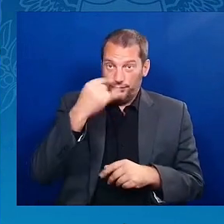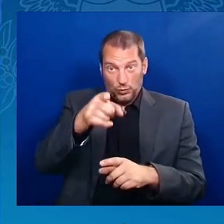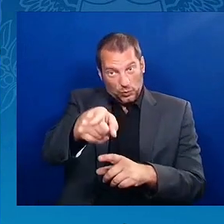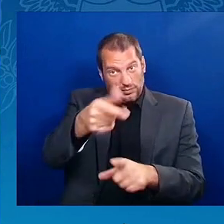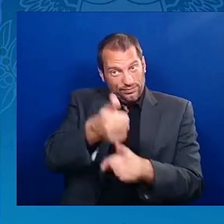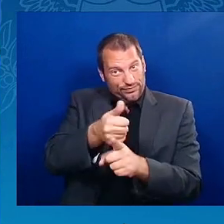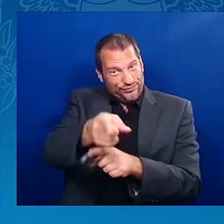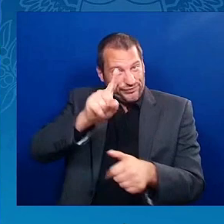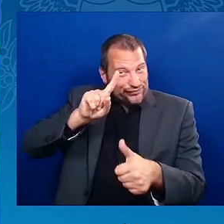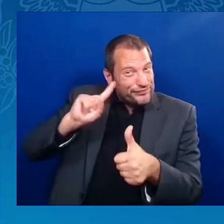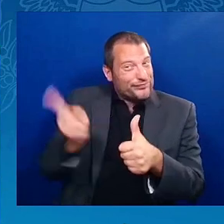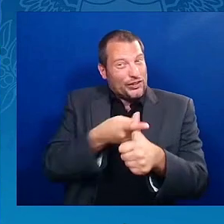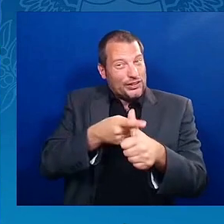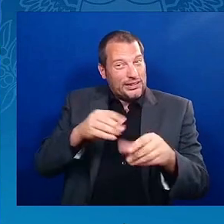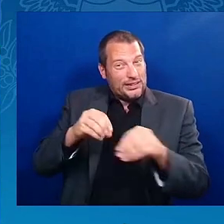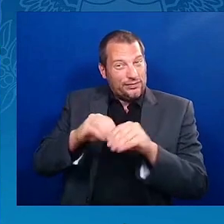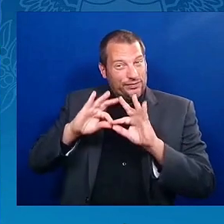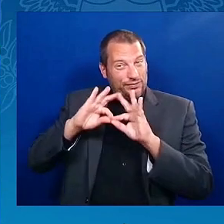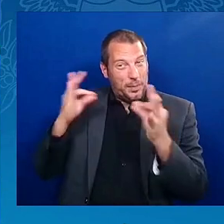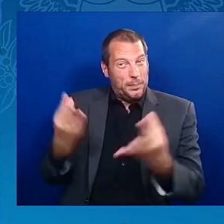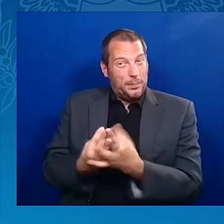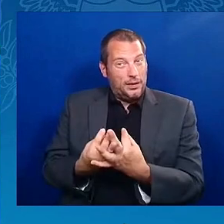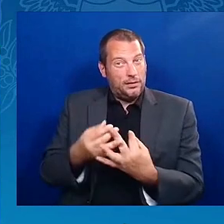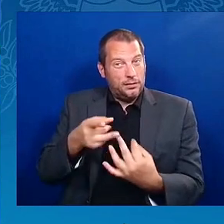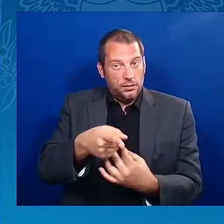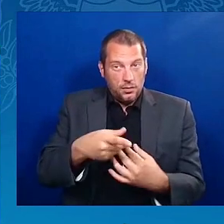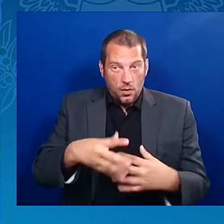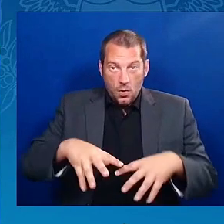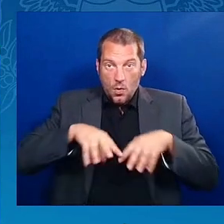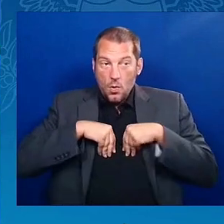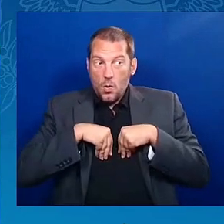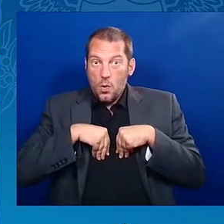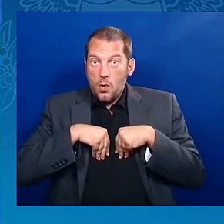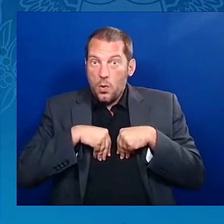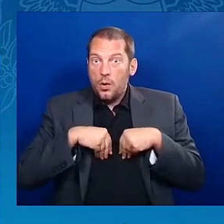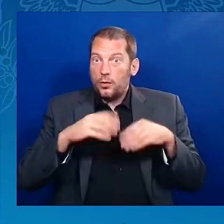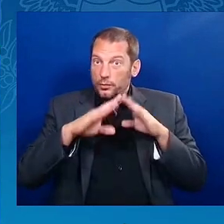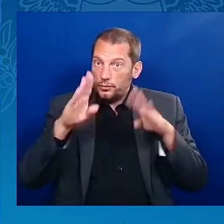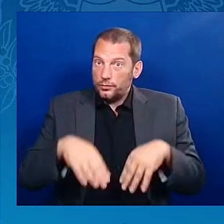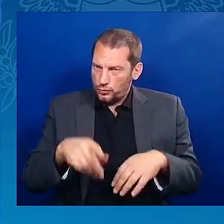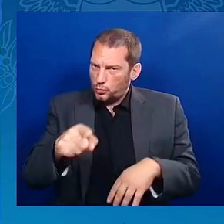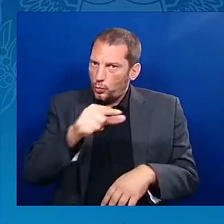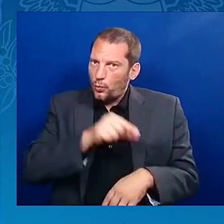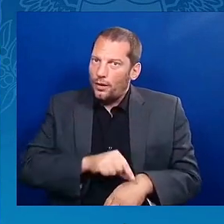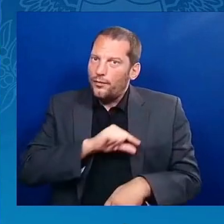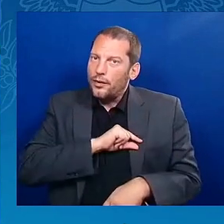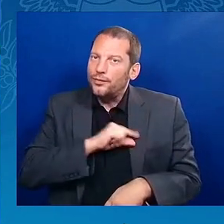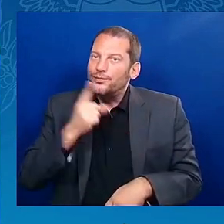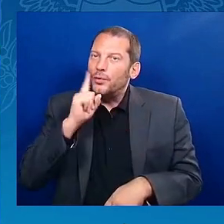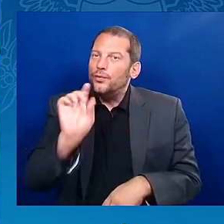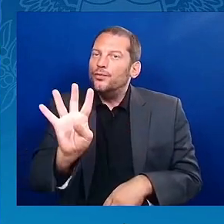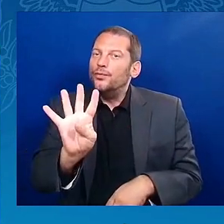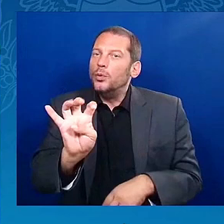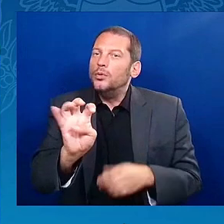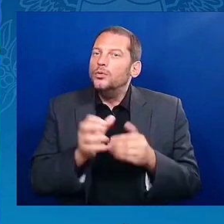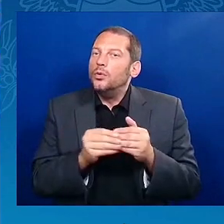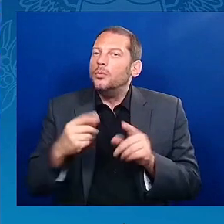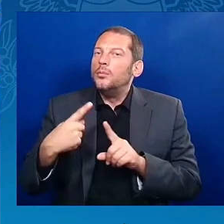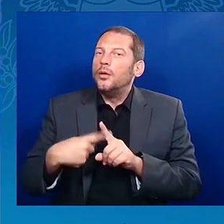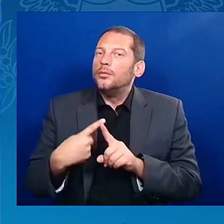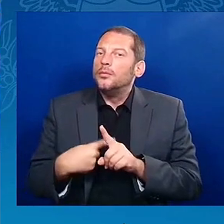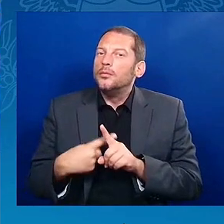qualify for $400 a month in credits to go toward paying your mortgage. So these are some of the issues